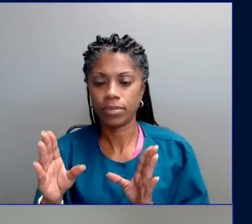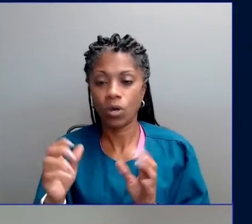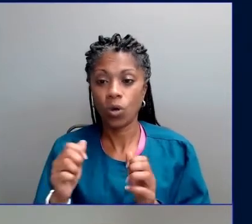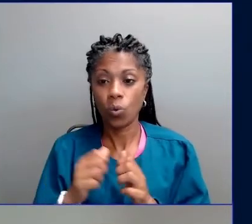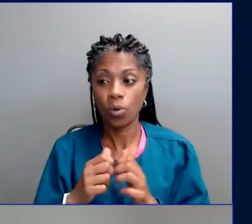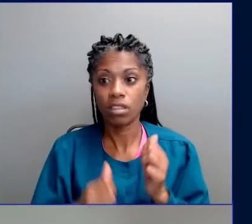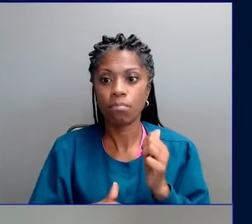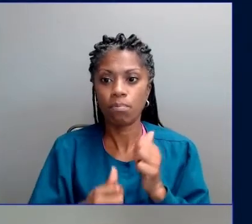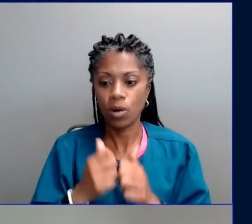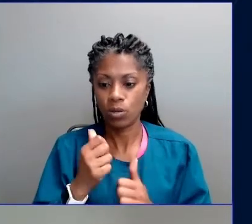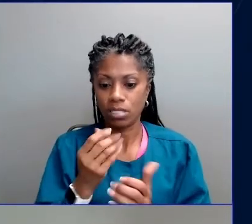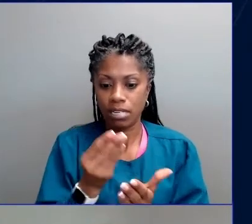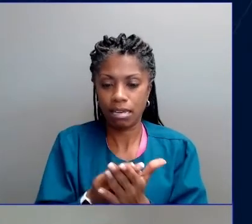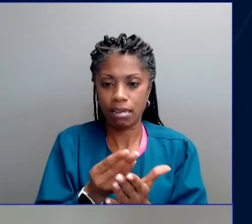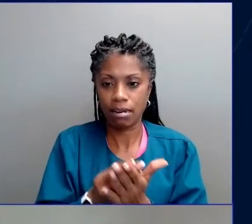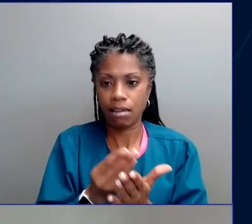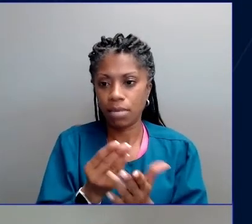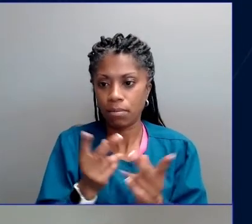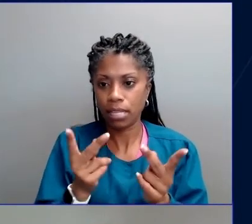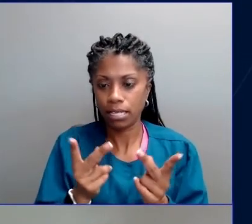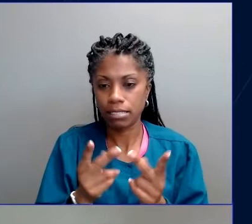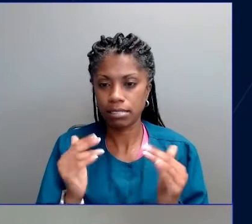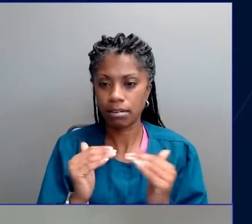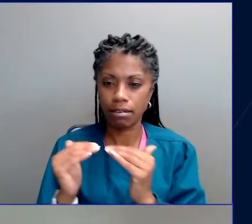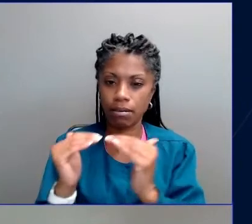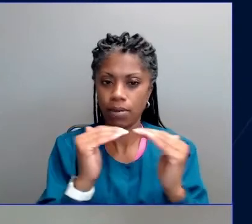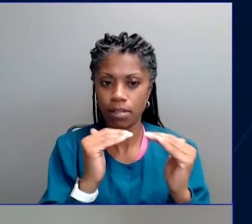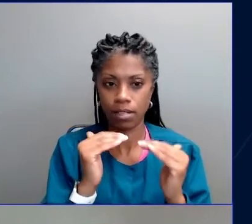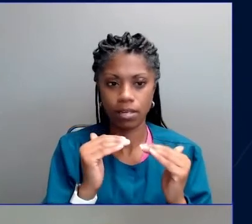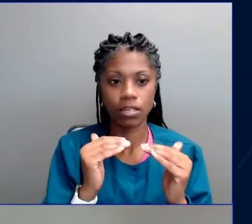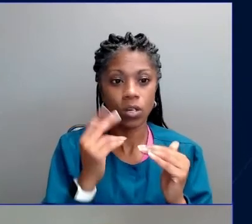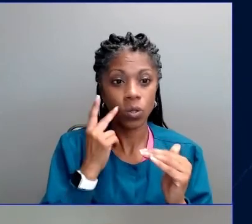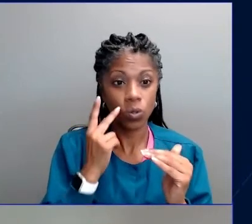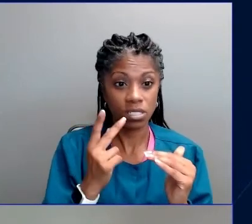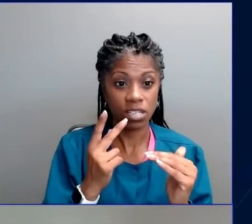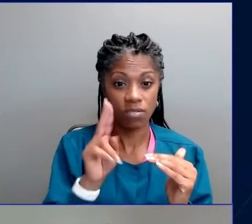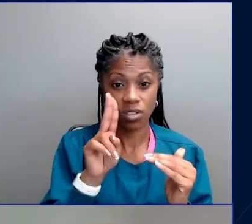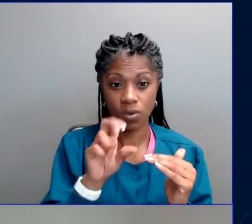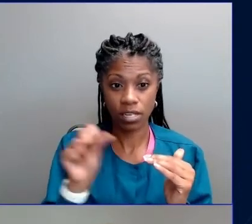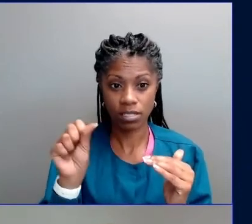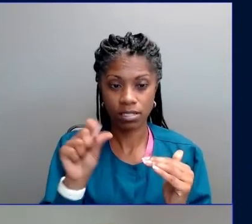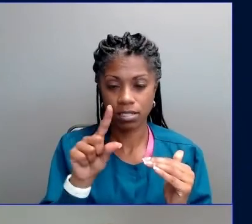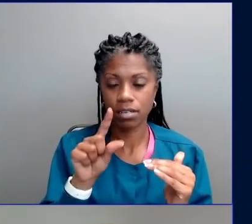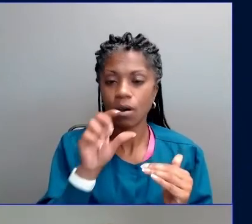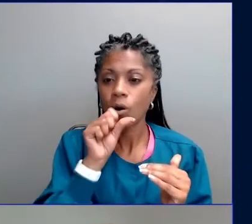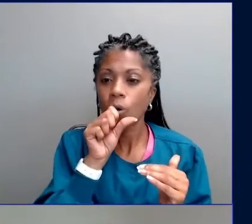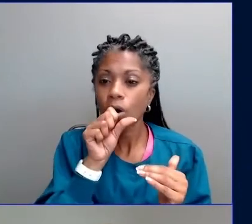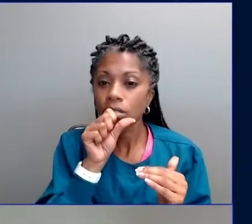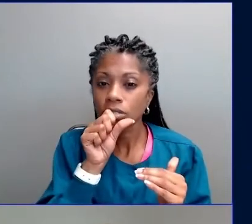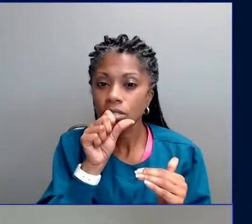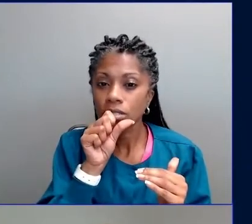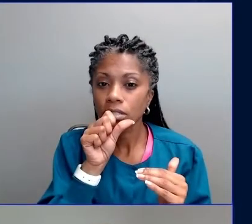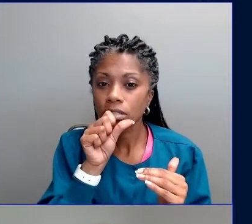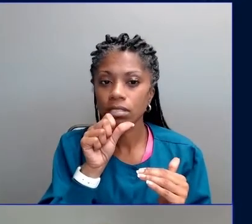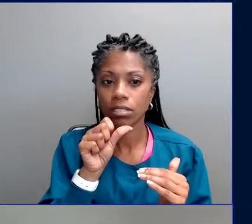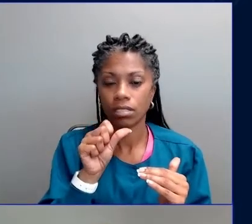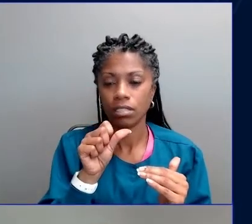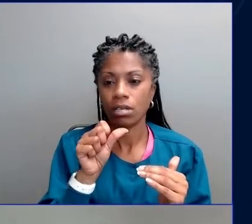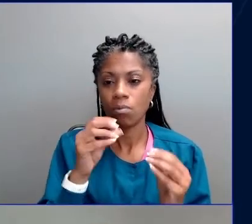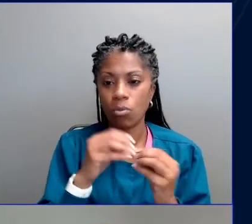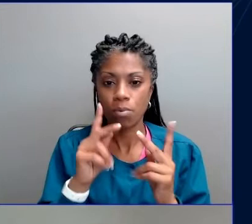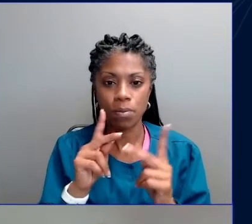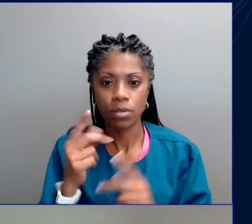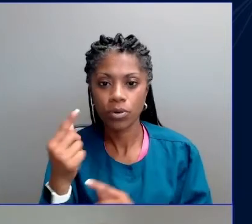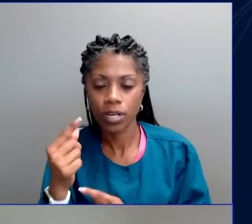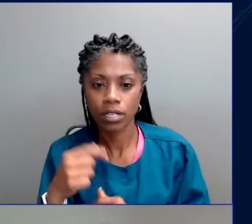climate is changing. Everywhere that's orange, more than 50% of people agree, and the darker the orange, the more people agree. Almost